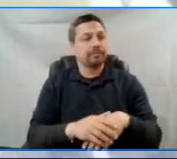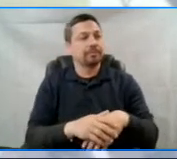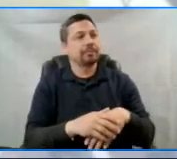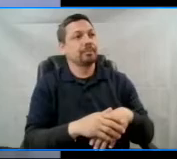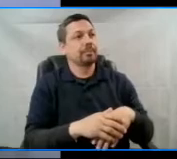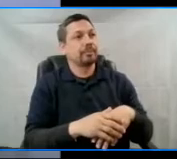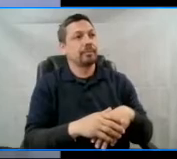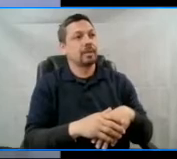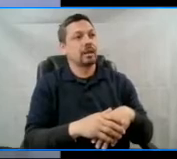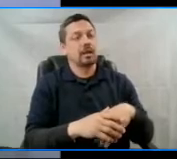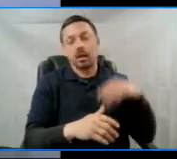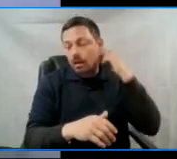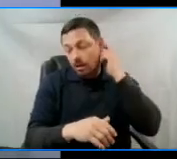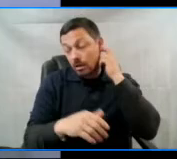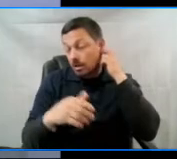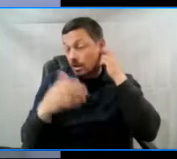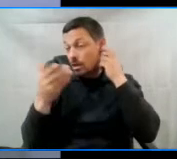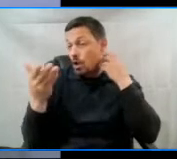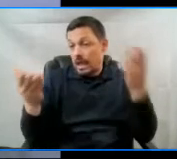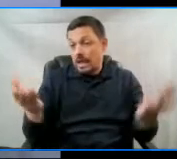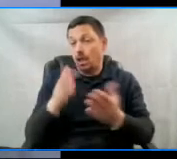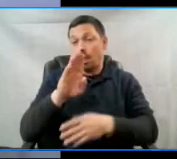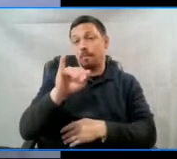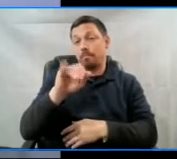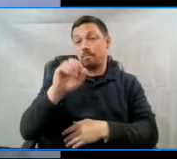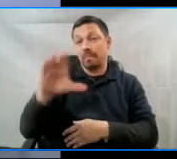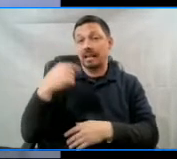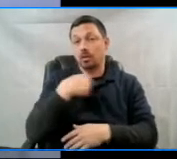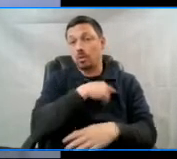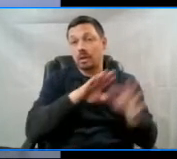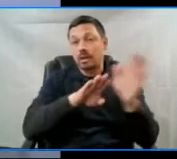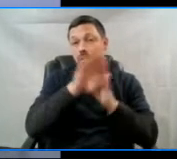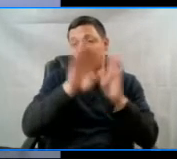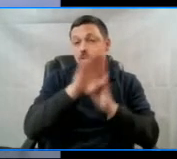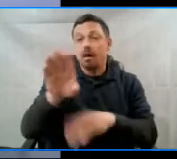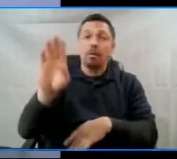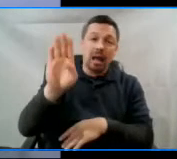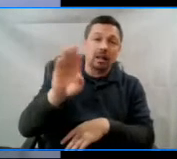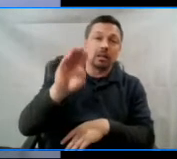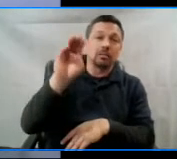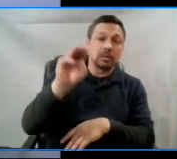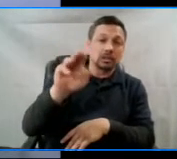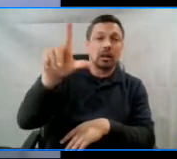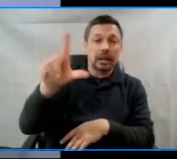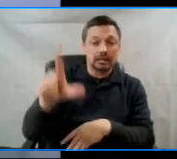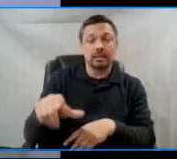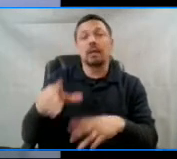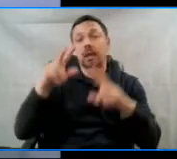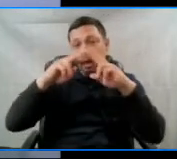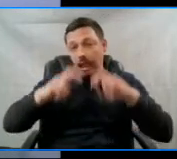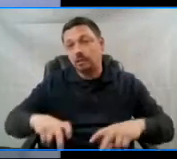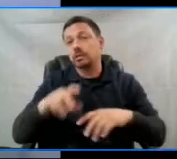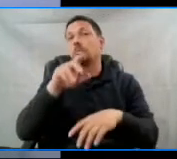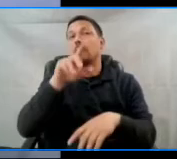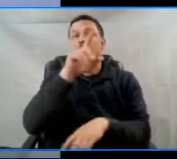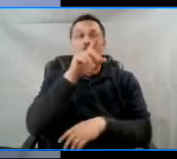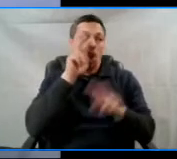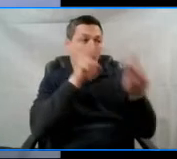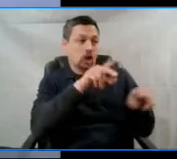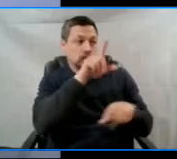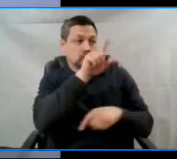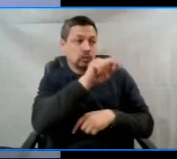So we here at BISC conducted the ballot measure landscape analysis by reviewing our 2020 research, the election